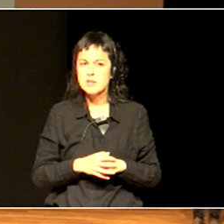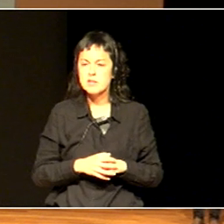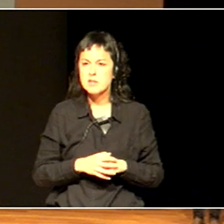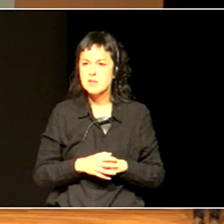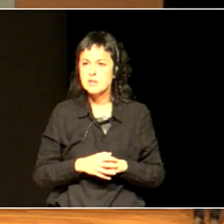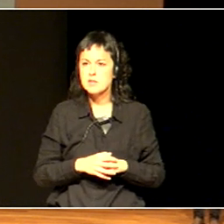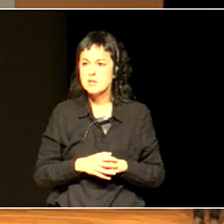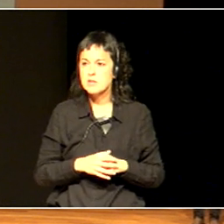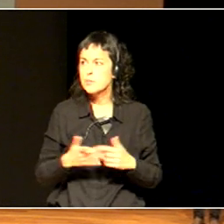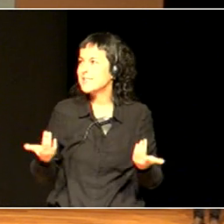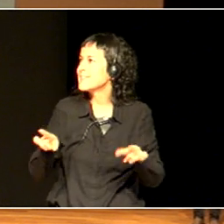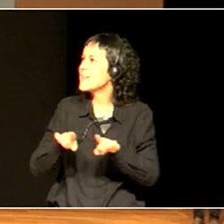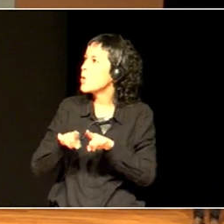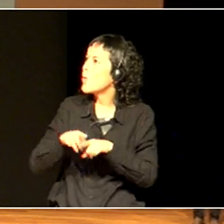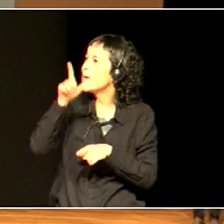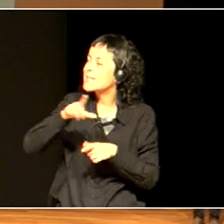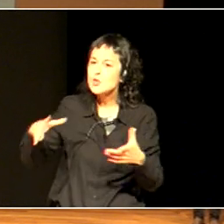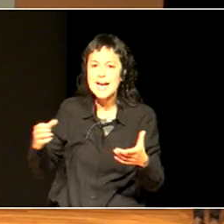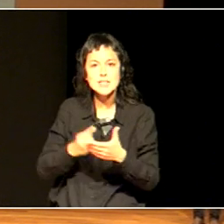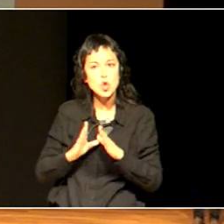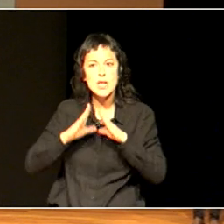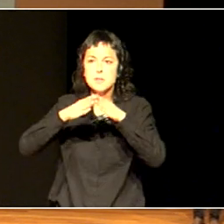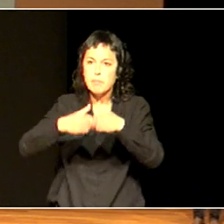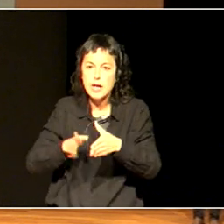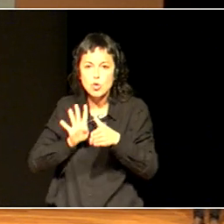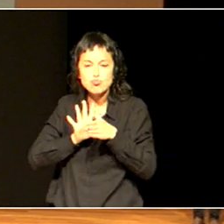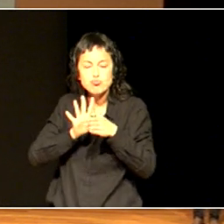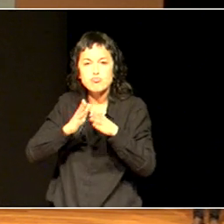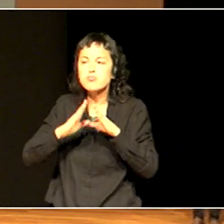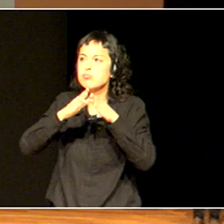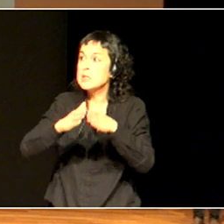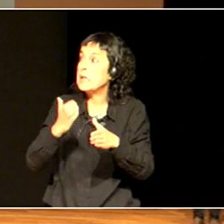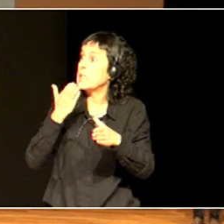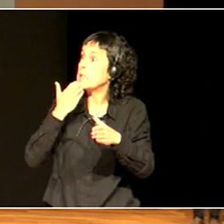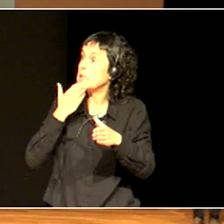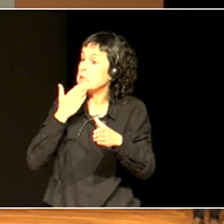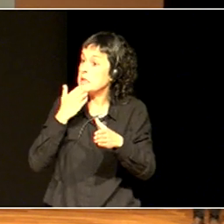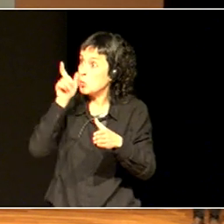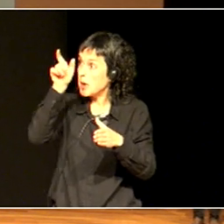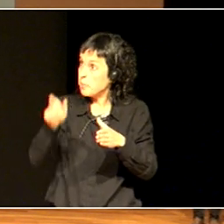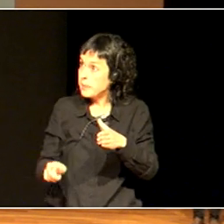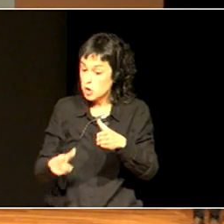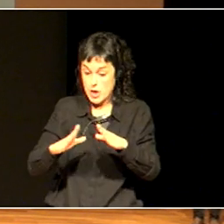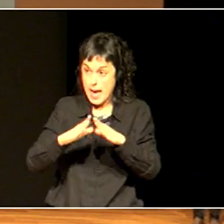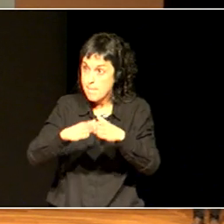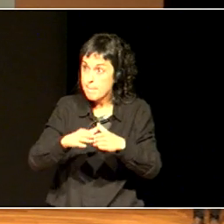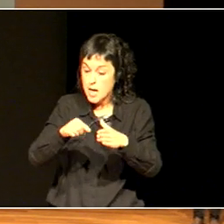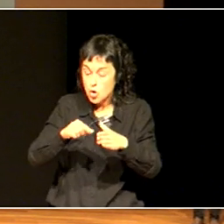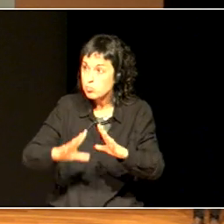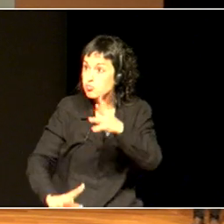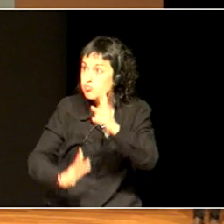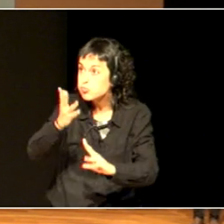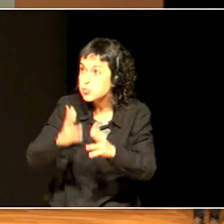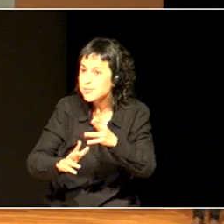And if someone sets fire to that boat, we'll all be hurt. So we have to respect the